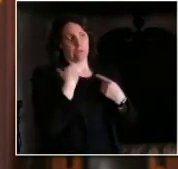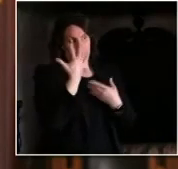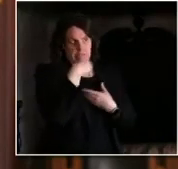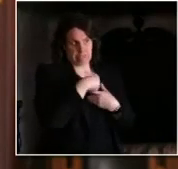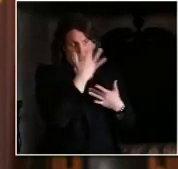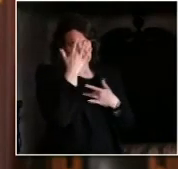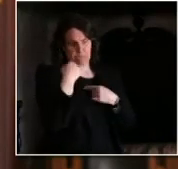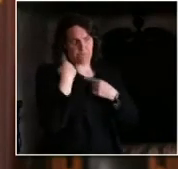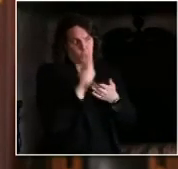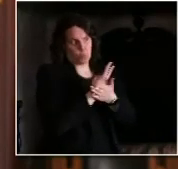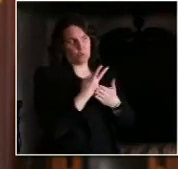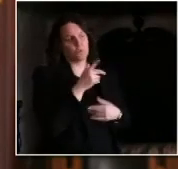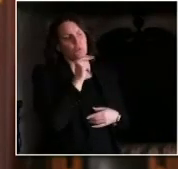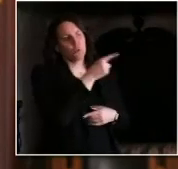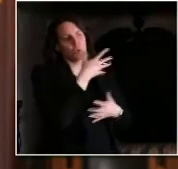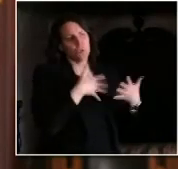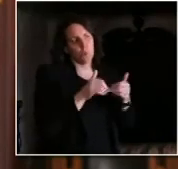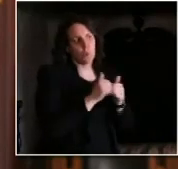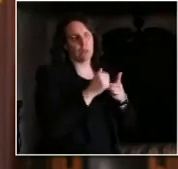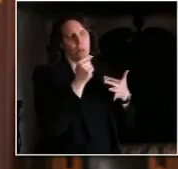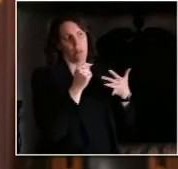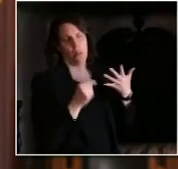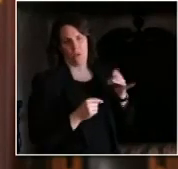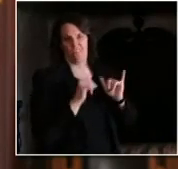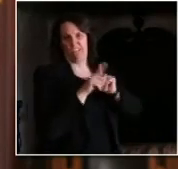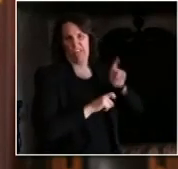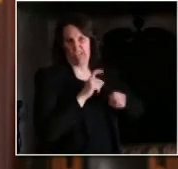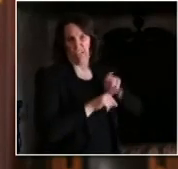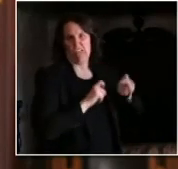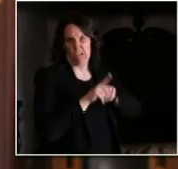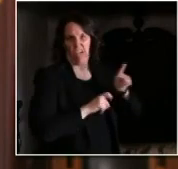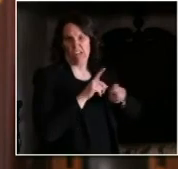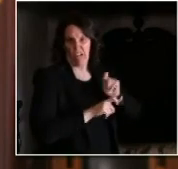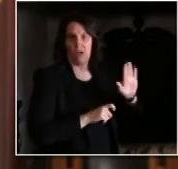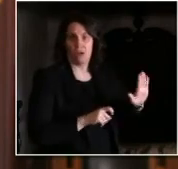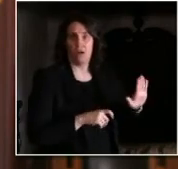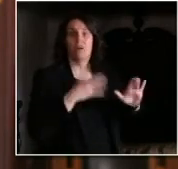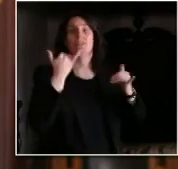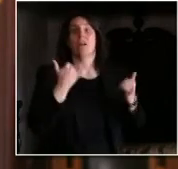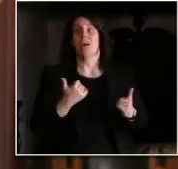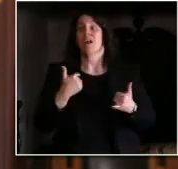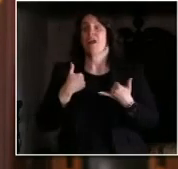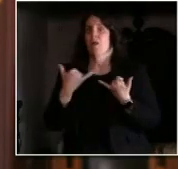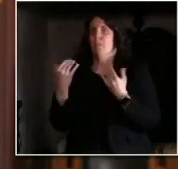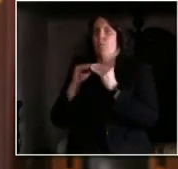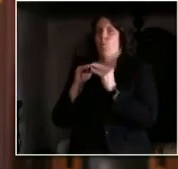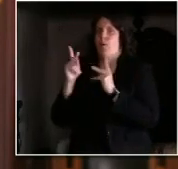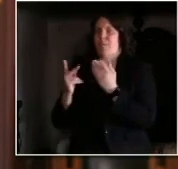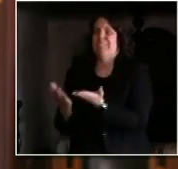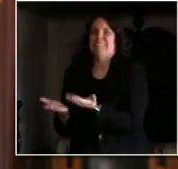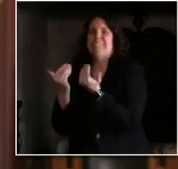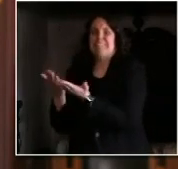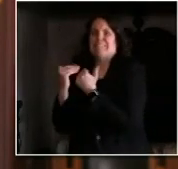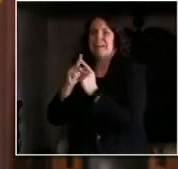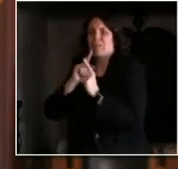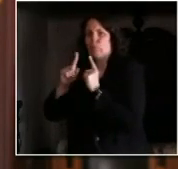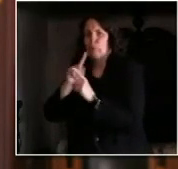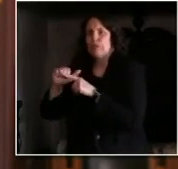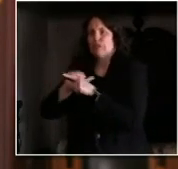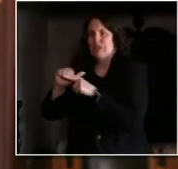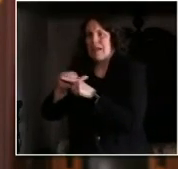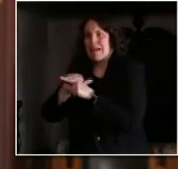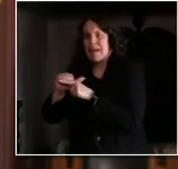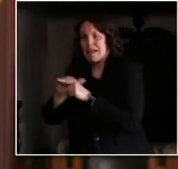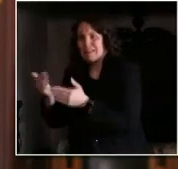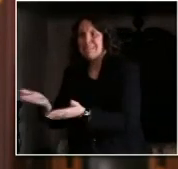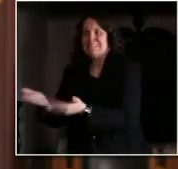I think about 75 additional recruits behind them in the pipeline to do training and get into the system and